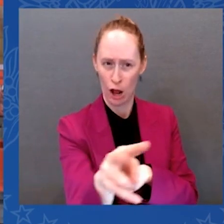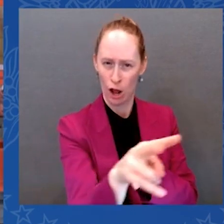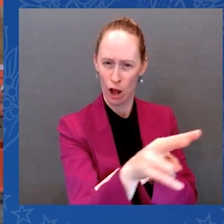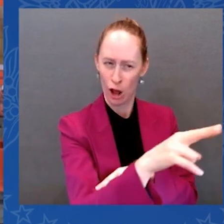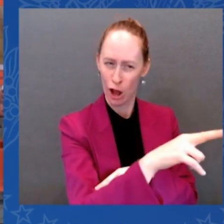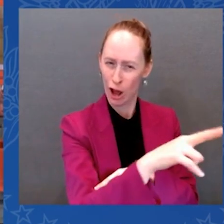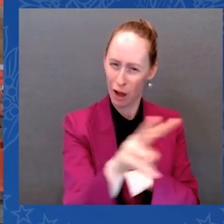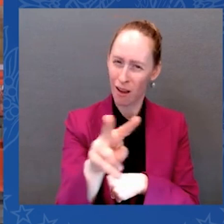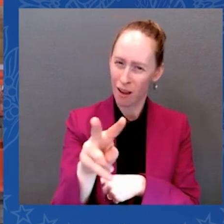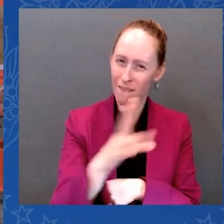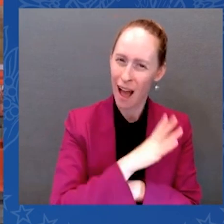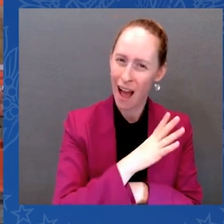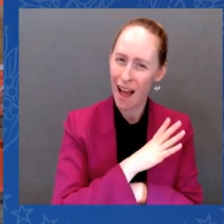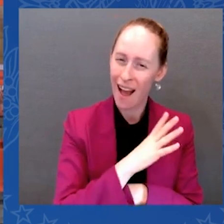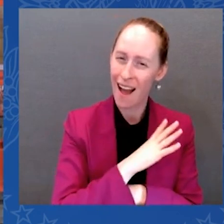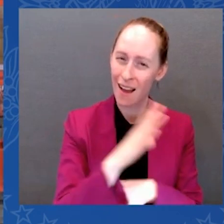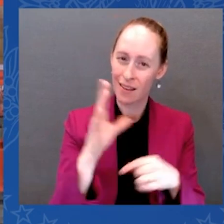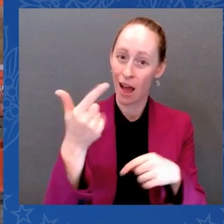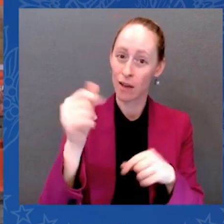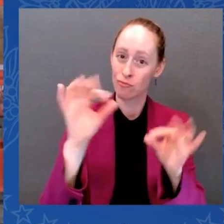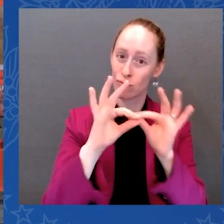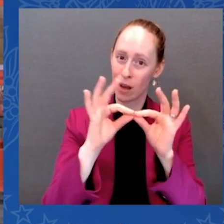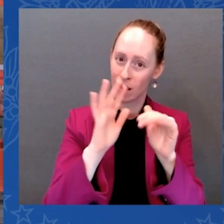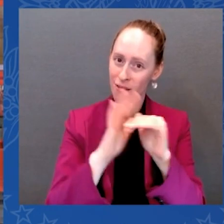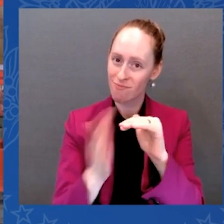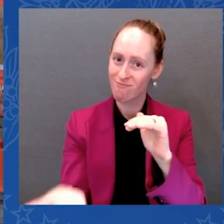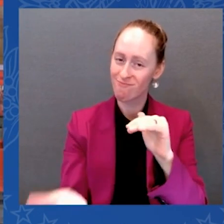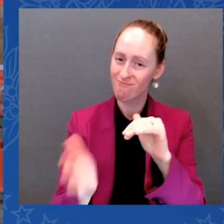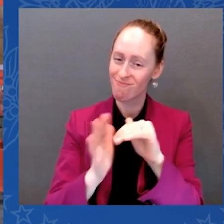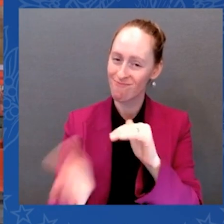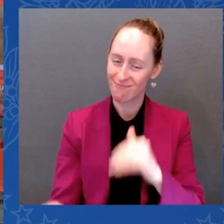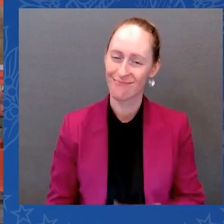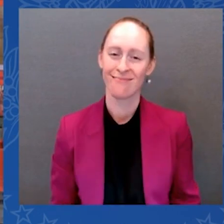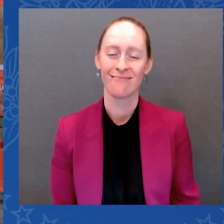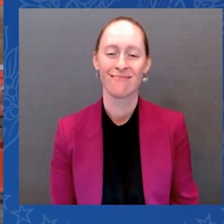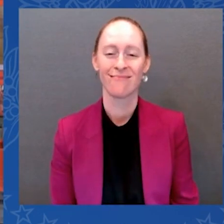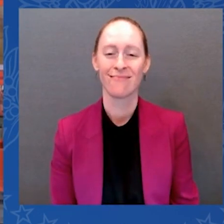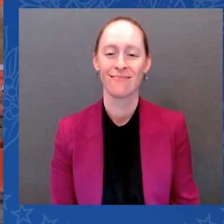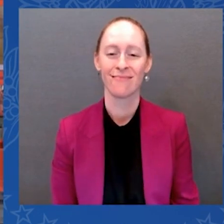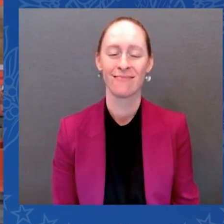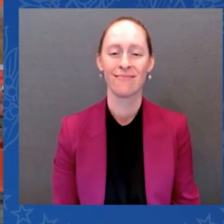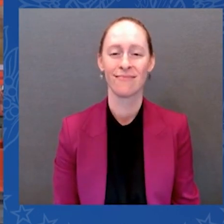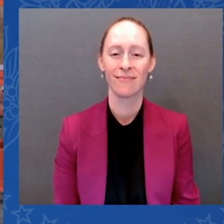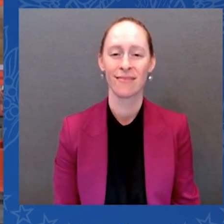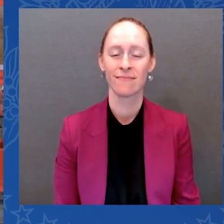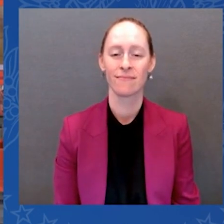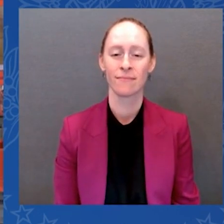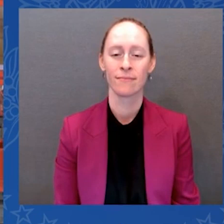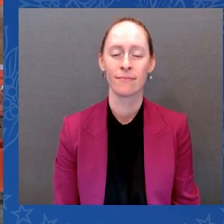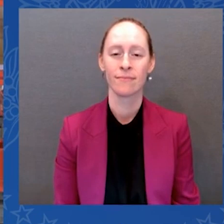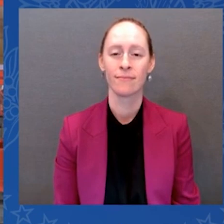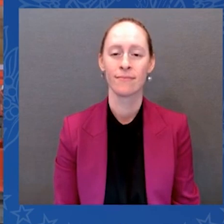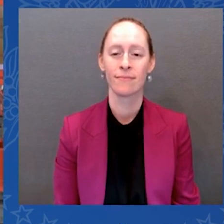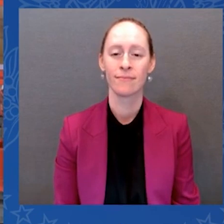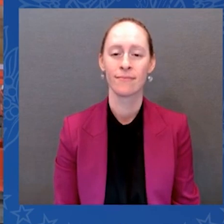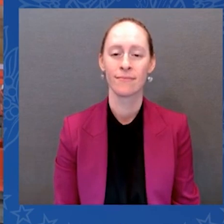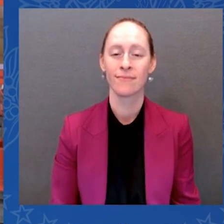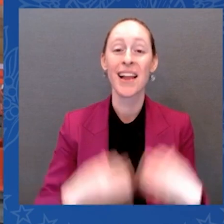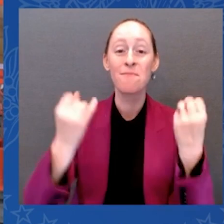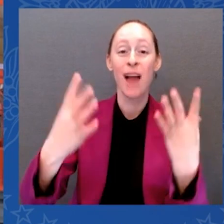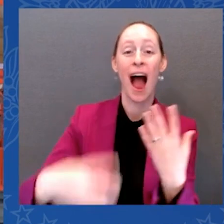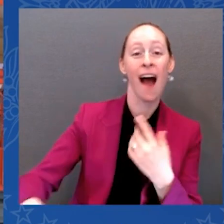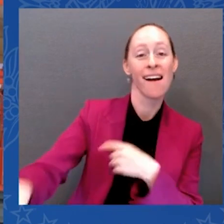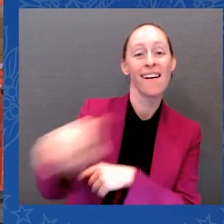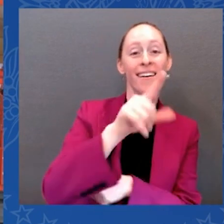gains American workers made last year. But there's more to do, a lot more to do, that the American people should have